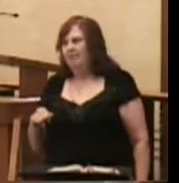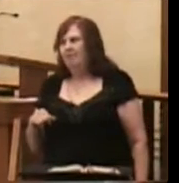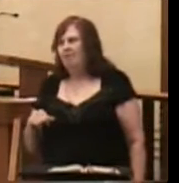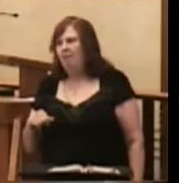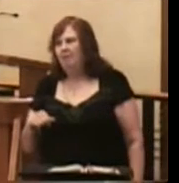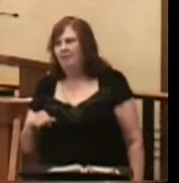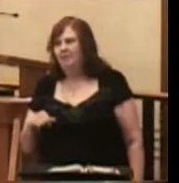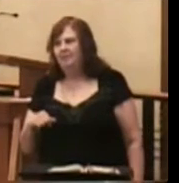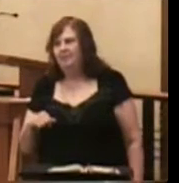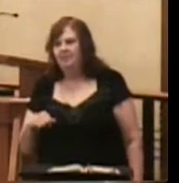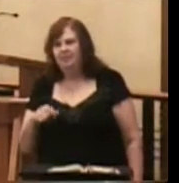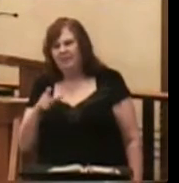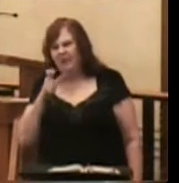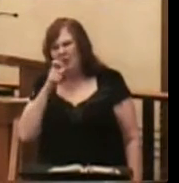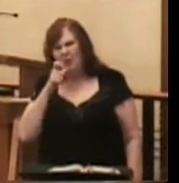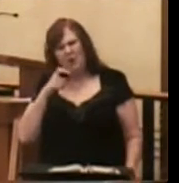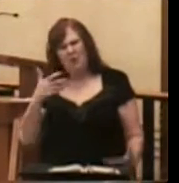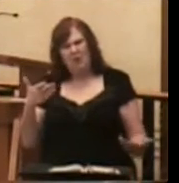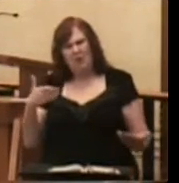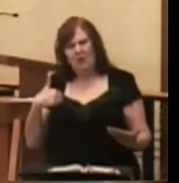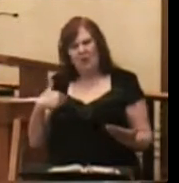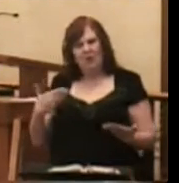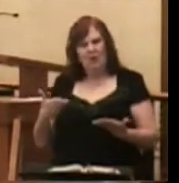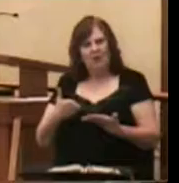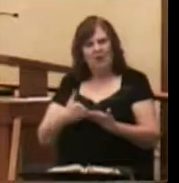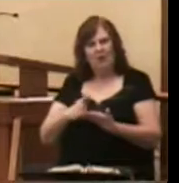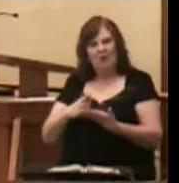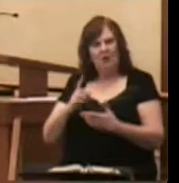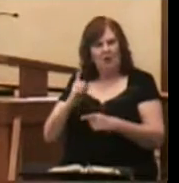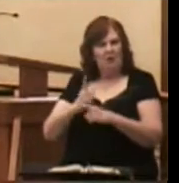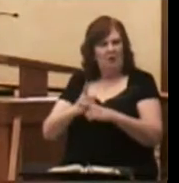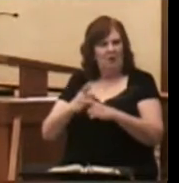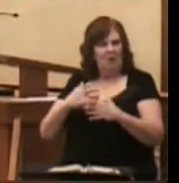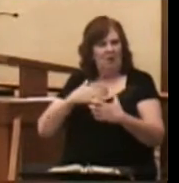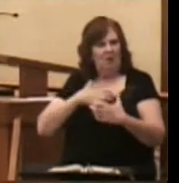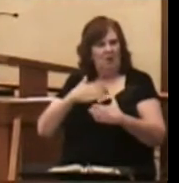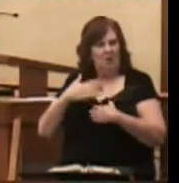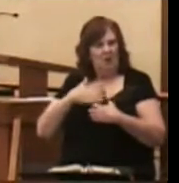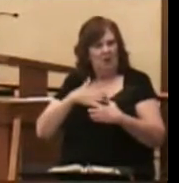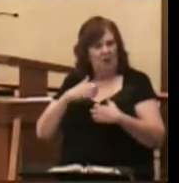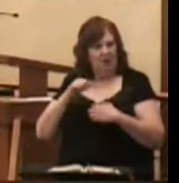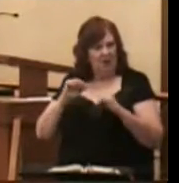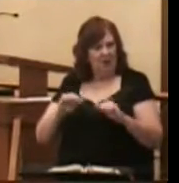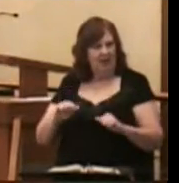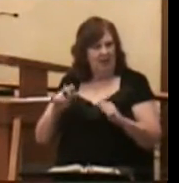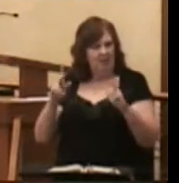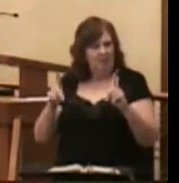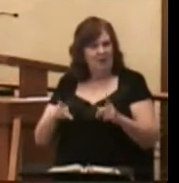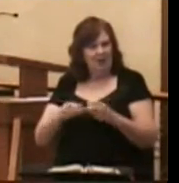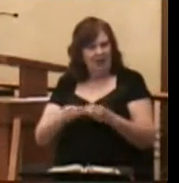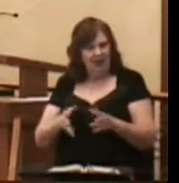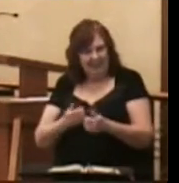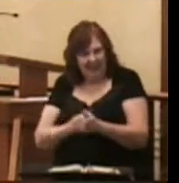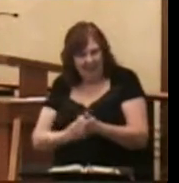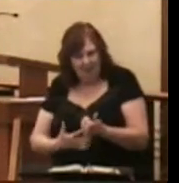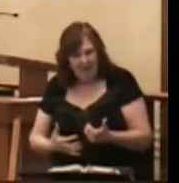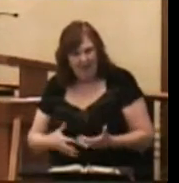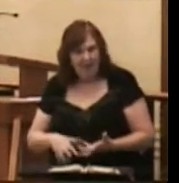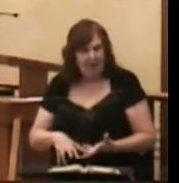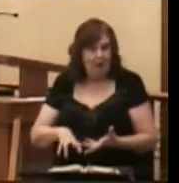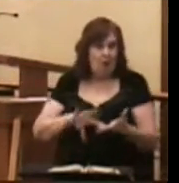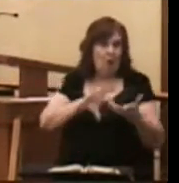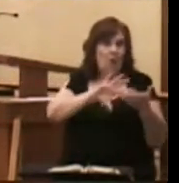So who has the right to grumble? The person who has lost everything in a hurricane